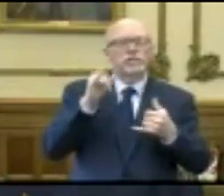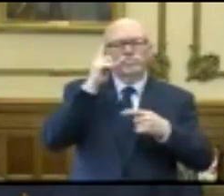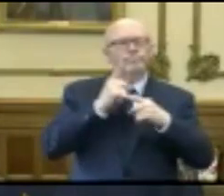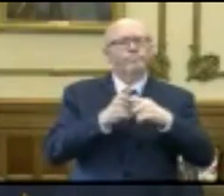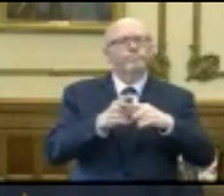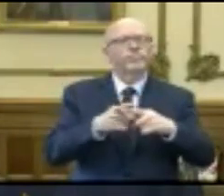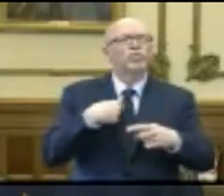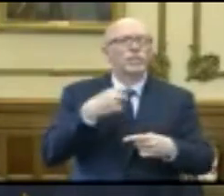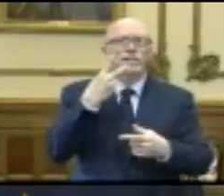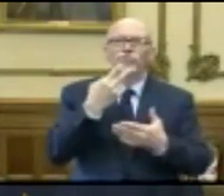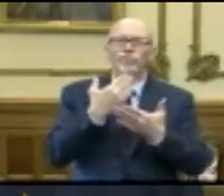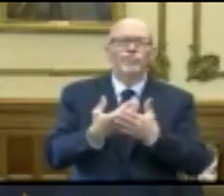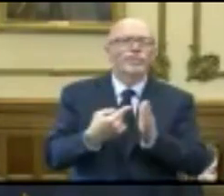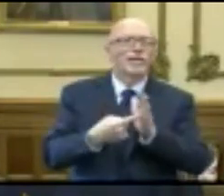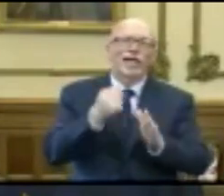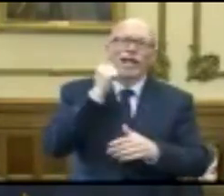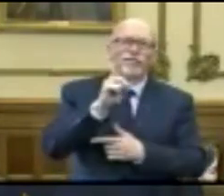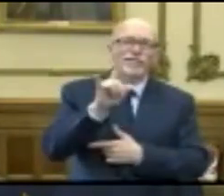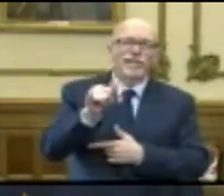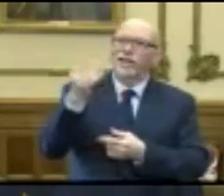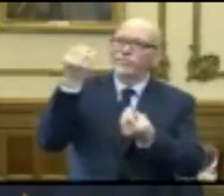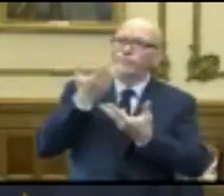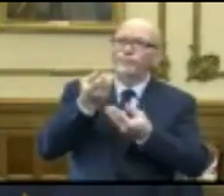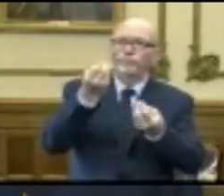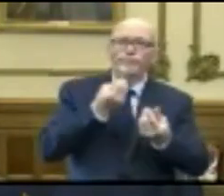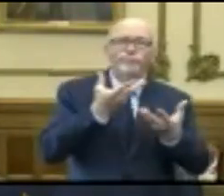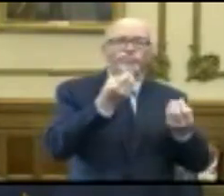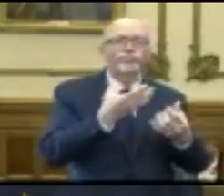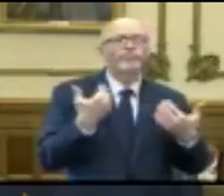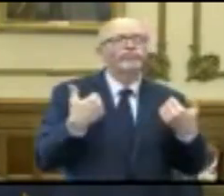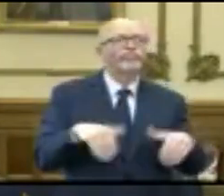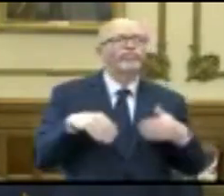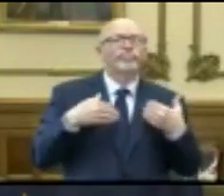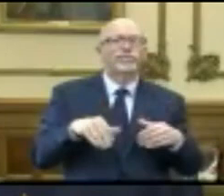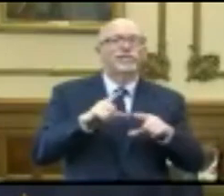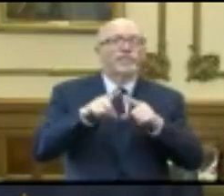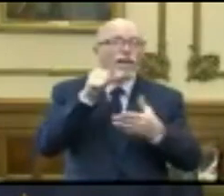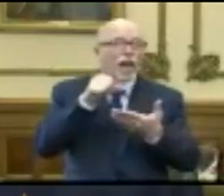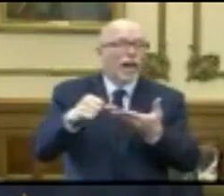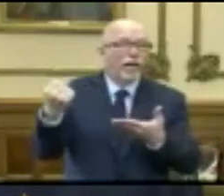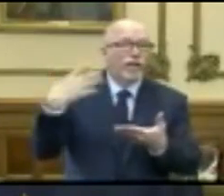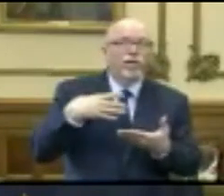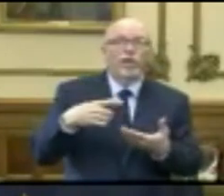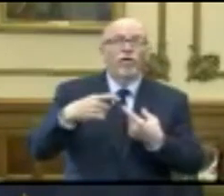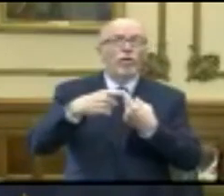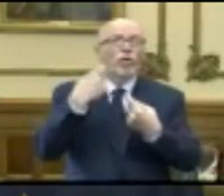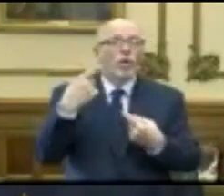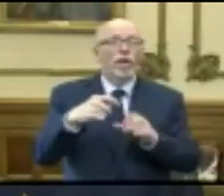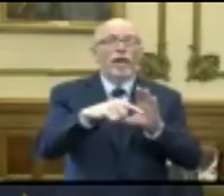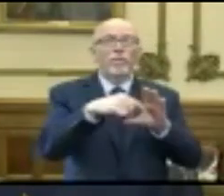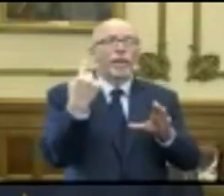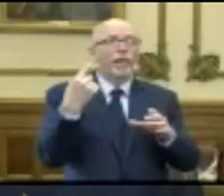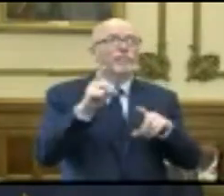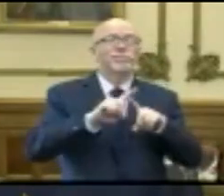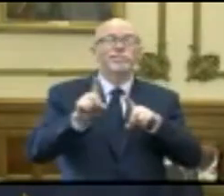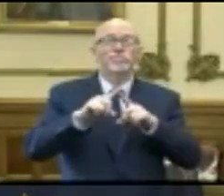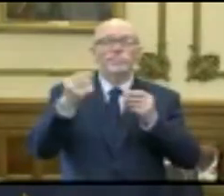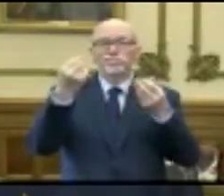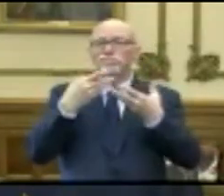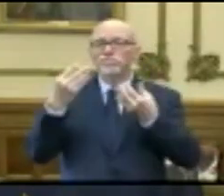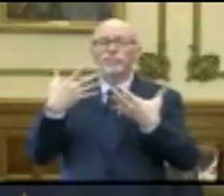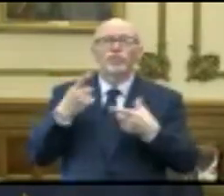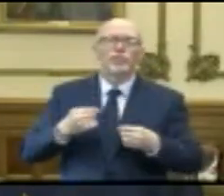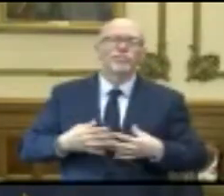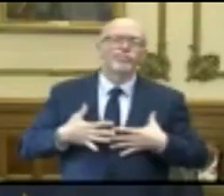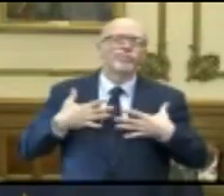see examples. We see them every day. We hear from them every day through constituent letters or through phone calls or emails. It